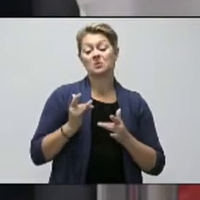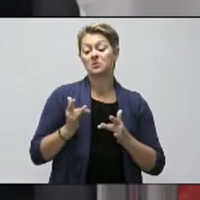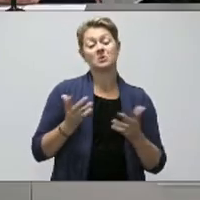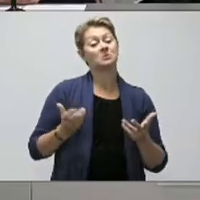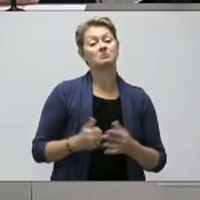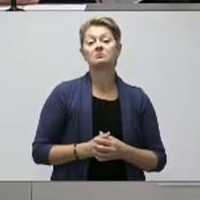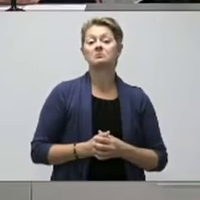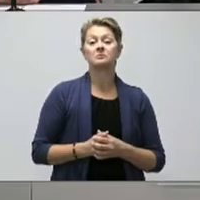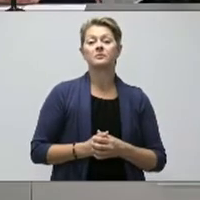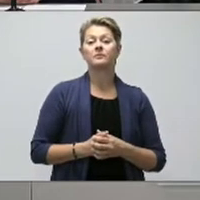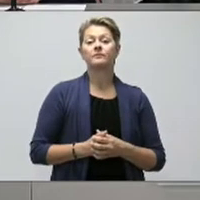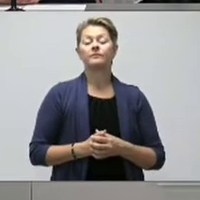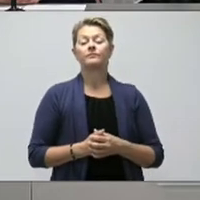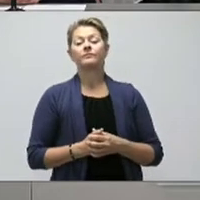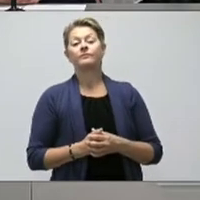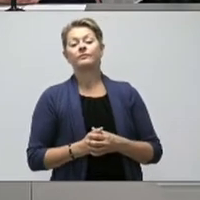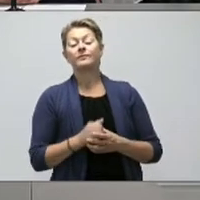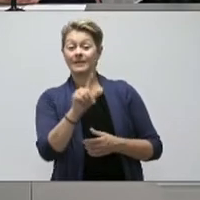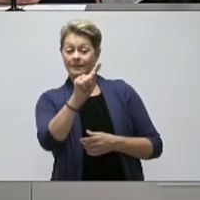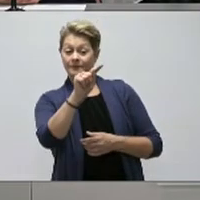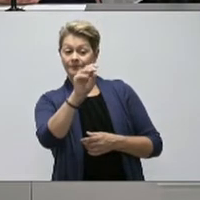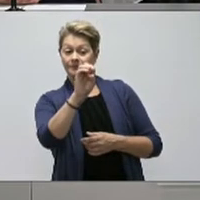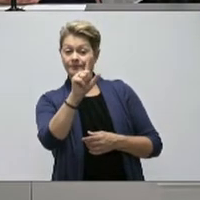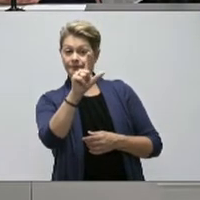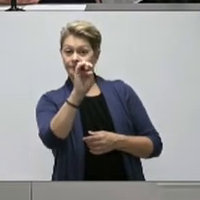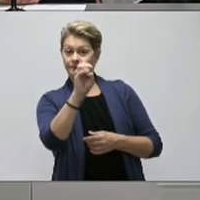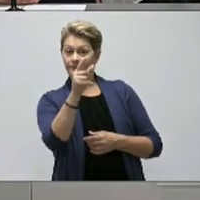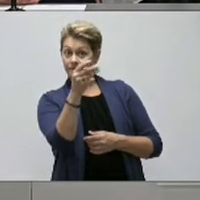And do we have a question from Peter Jackson of the Telegram?